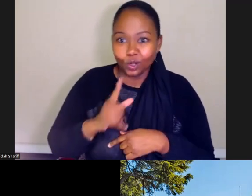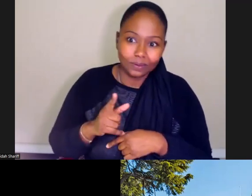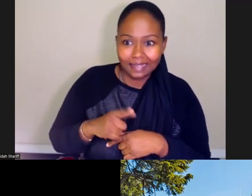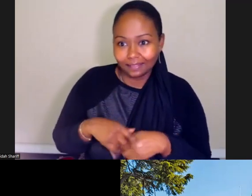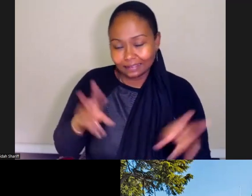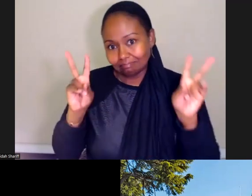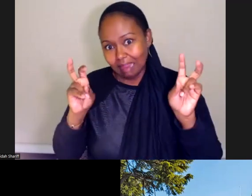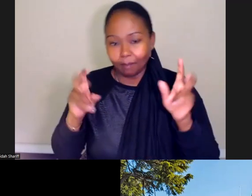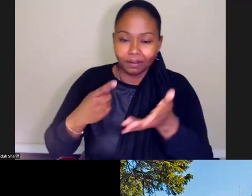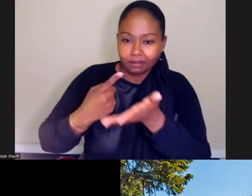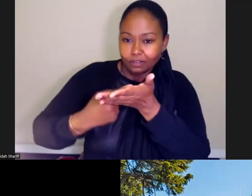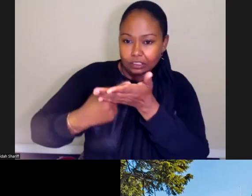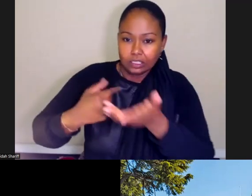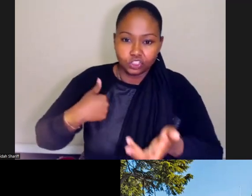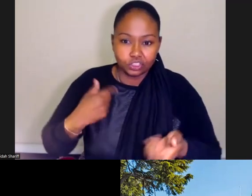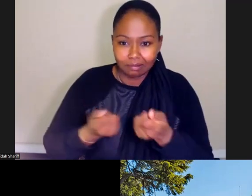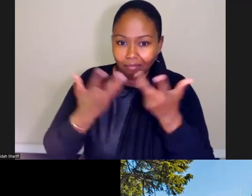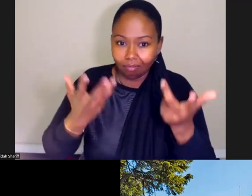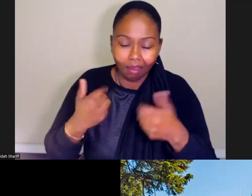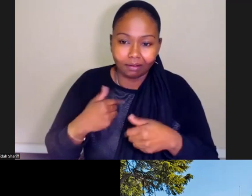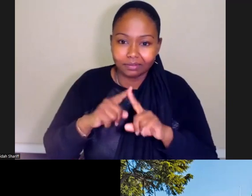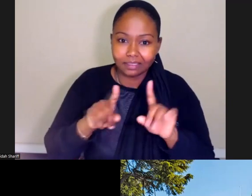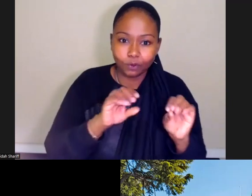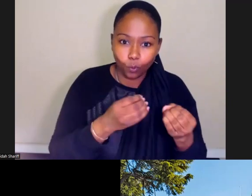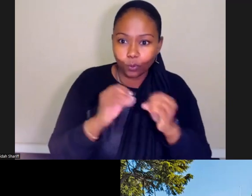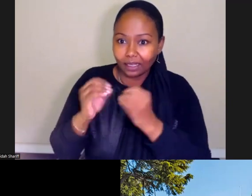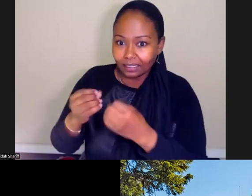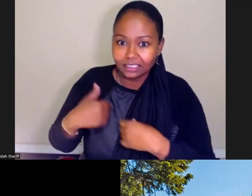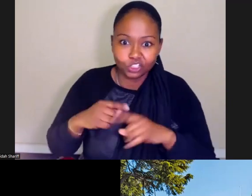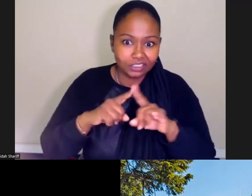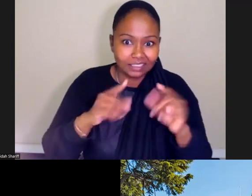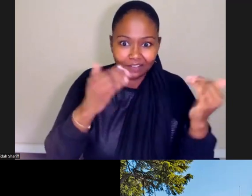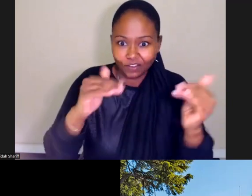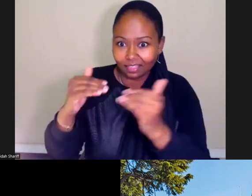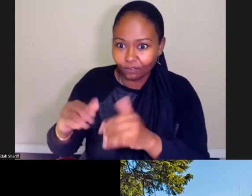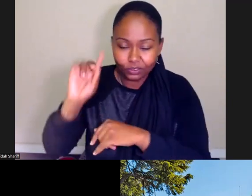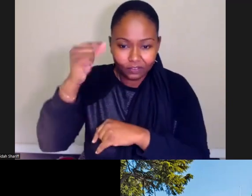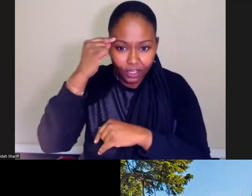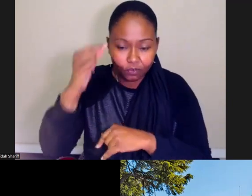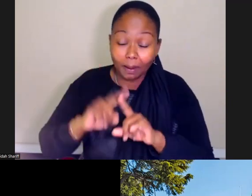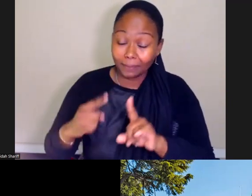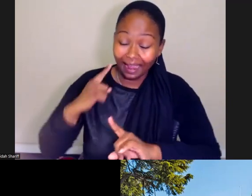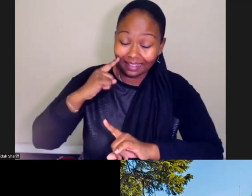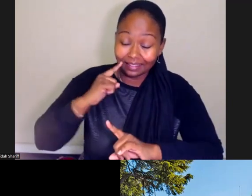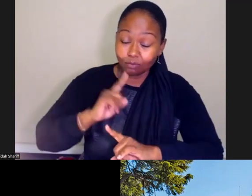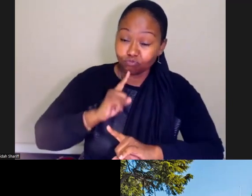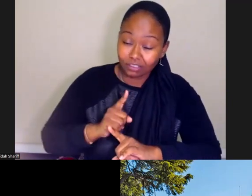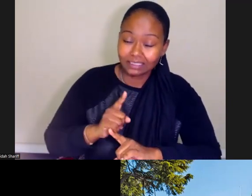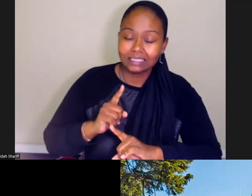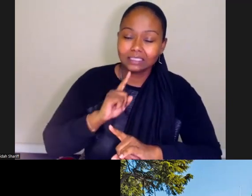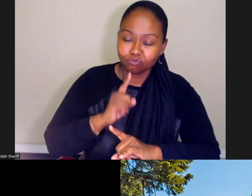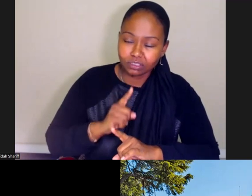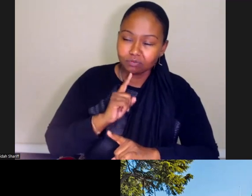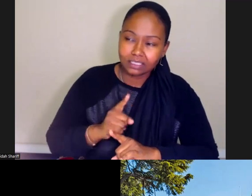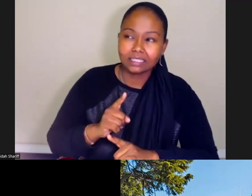conversation, if you will, in a whole bunch of different organizations and at different levels of government. But I think we really need to look at what